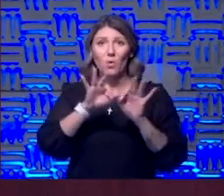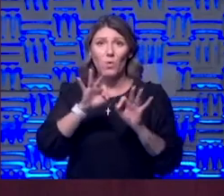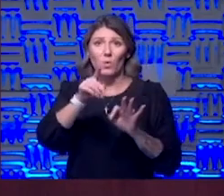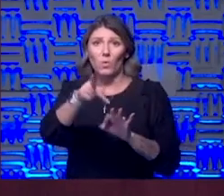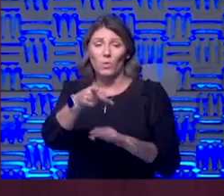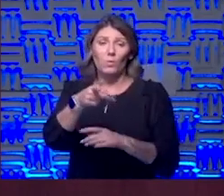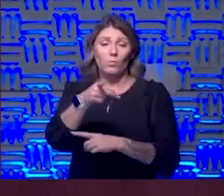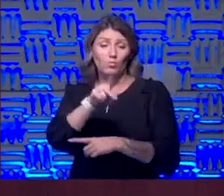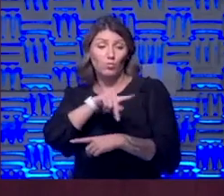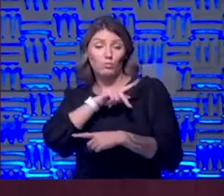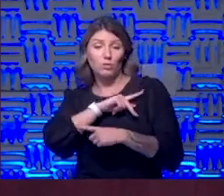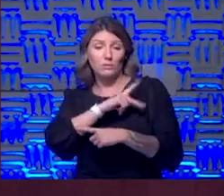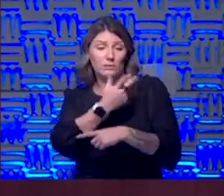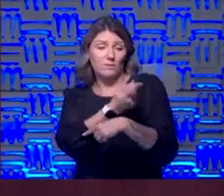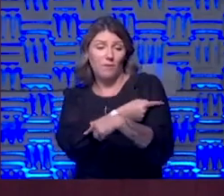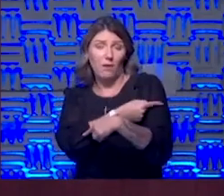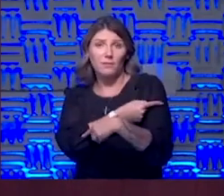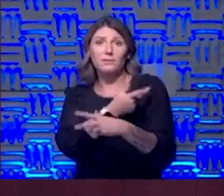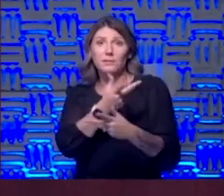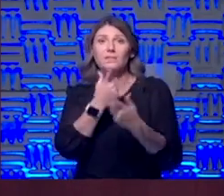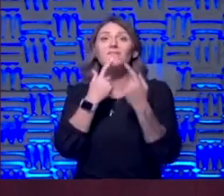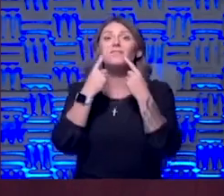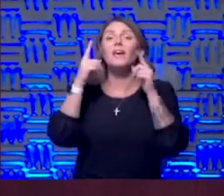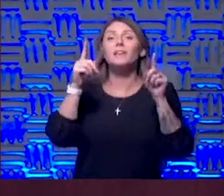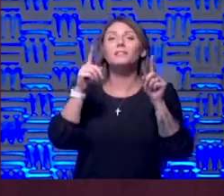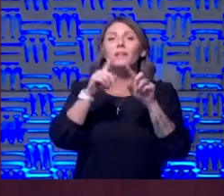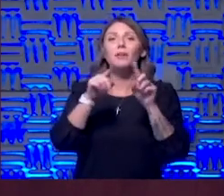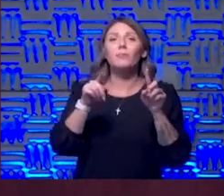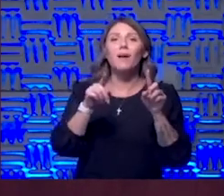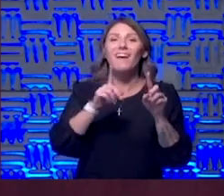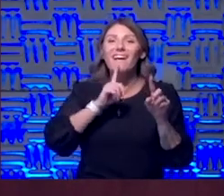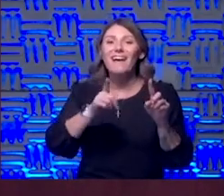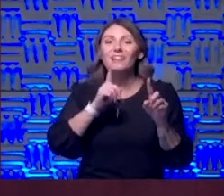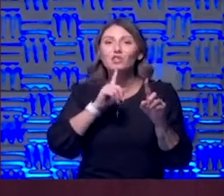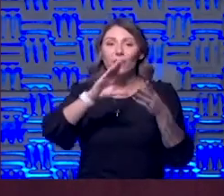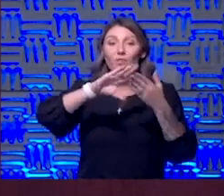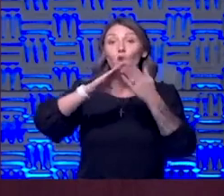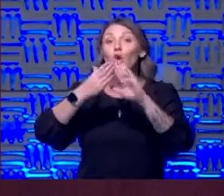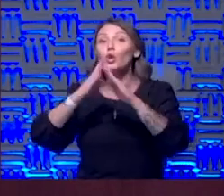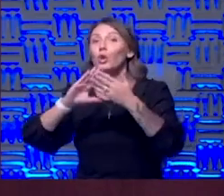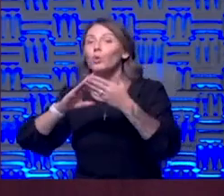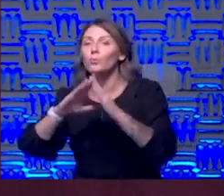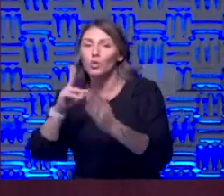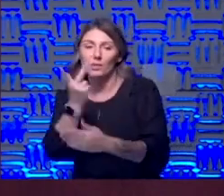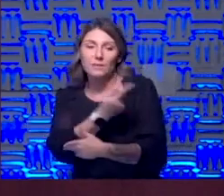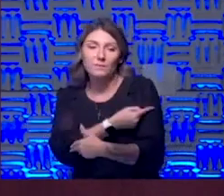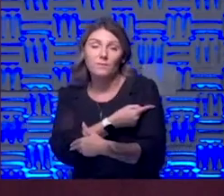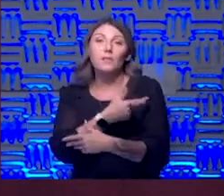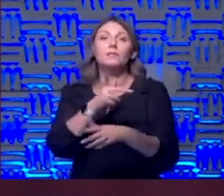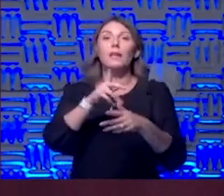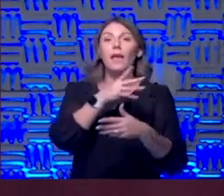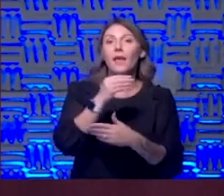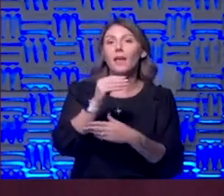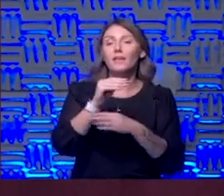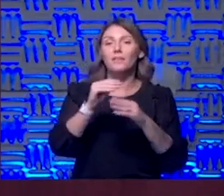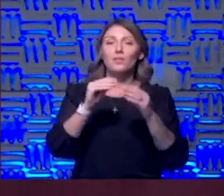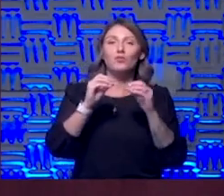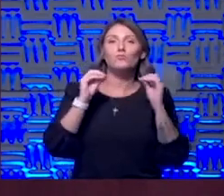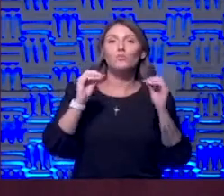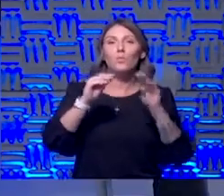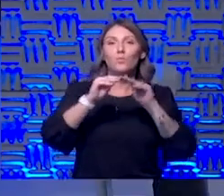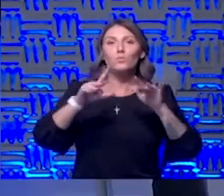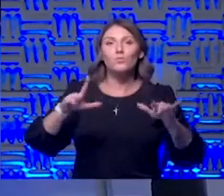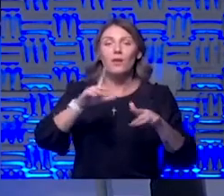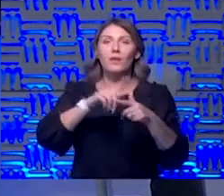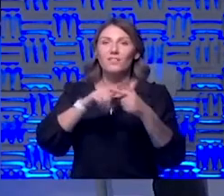vaccinated efficiently but that actually the community is and then there is no spread and you are protected from disease as